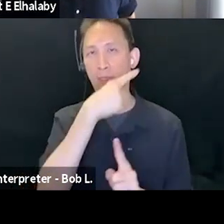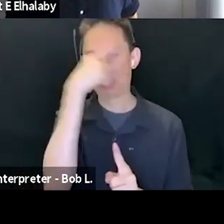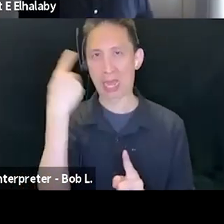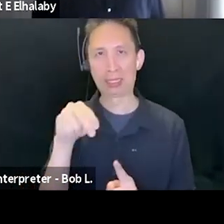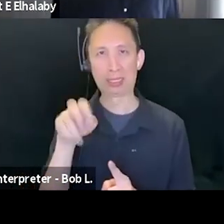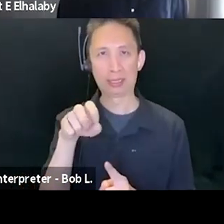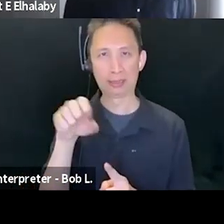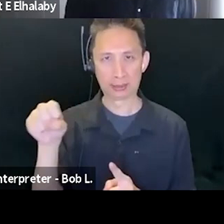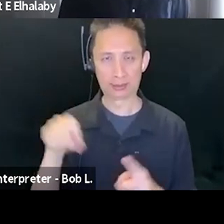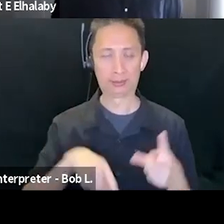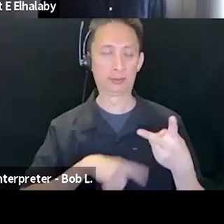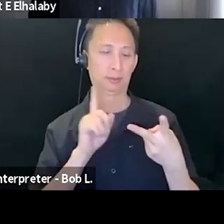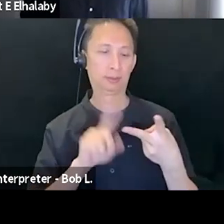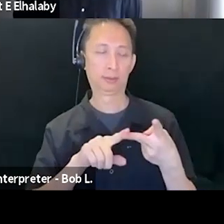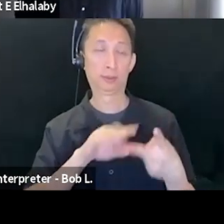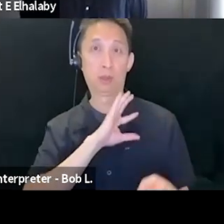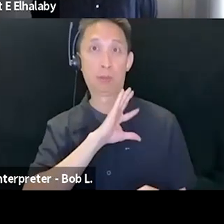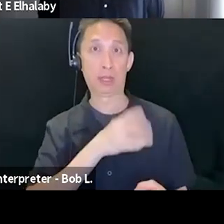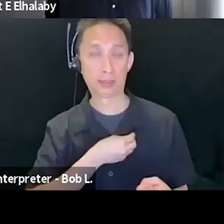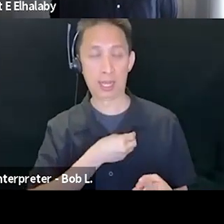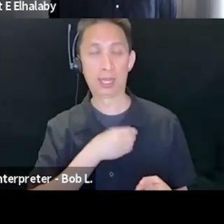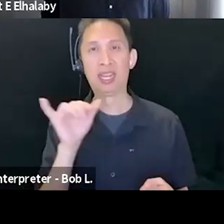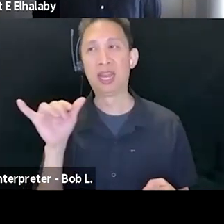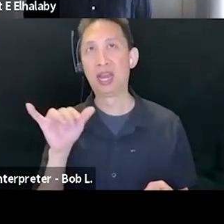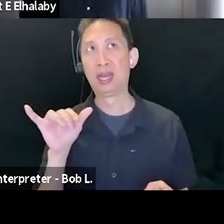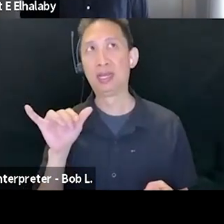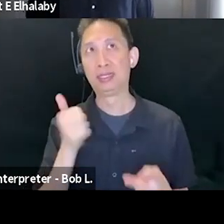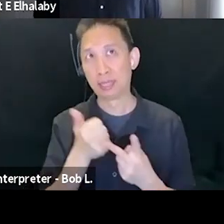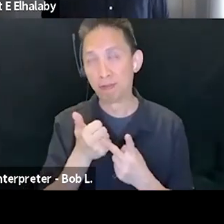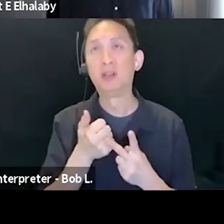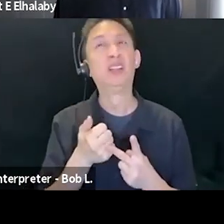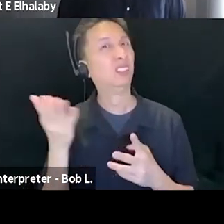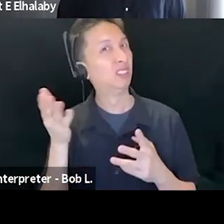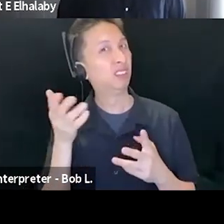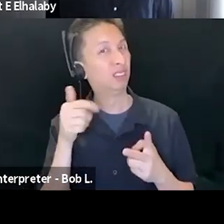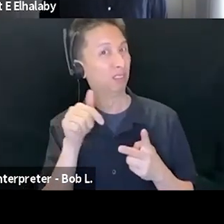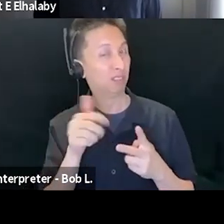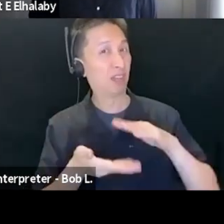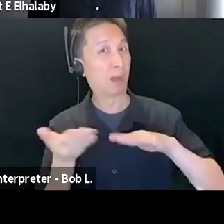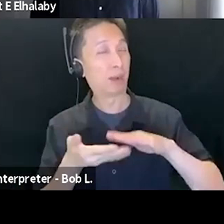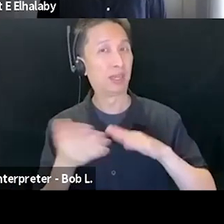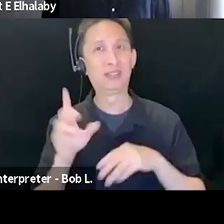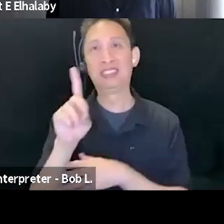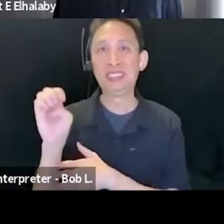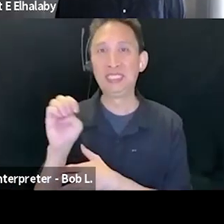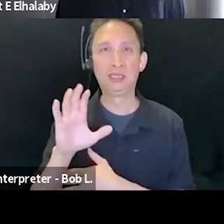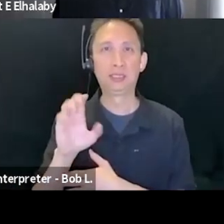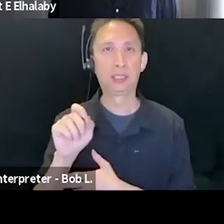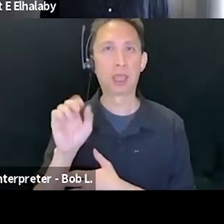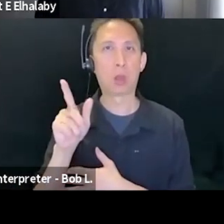Palestine as operate, does Palestine operate within a decolonial framework?